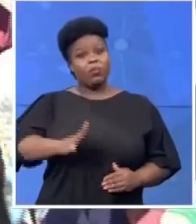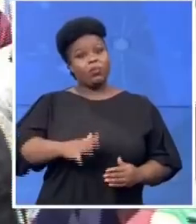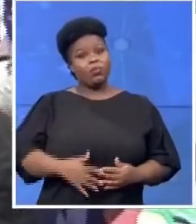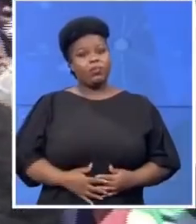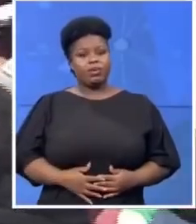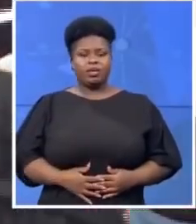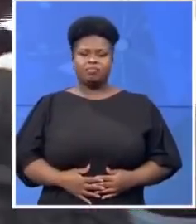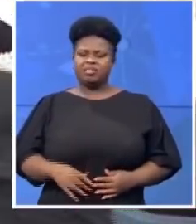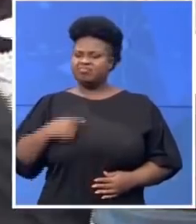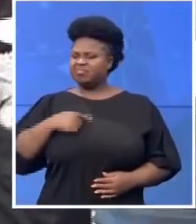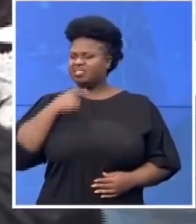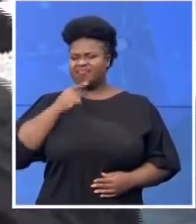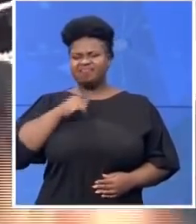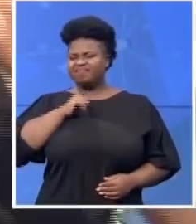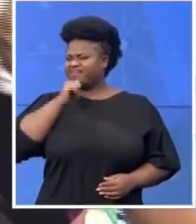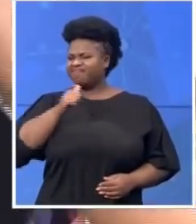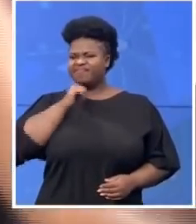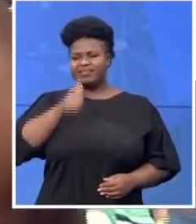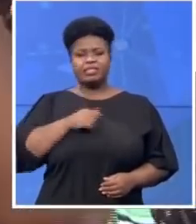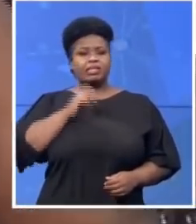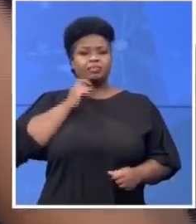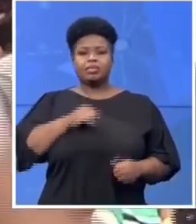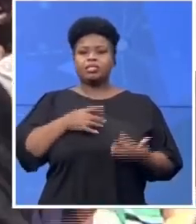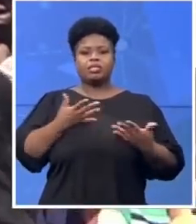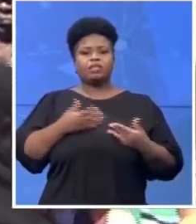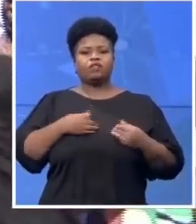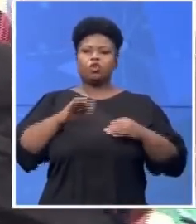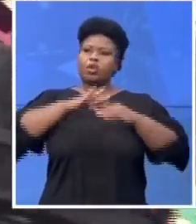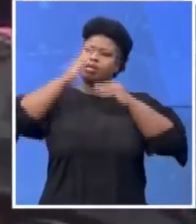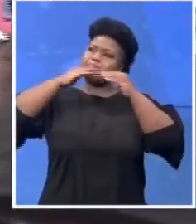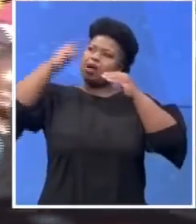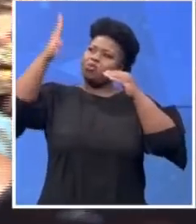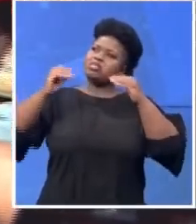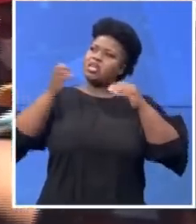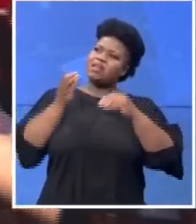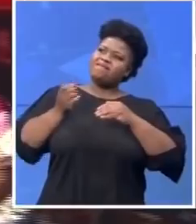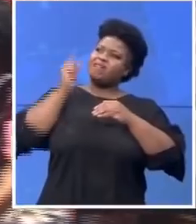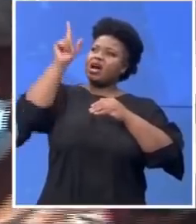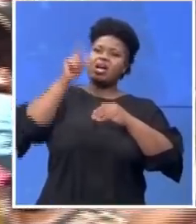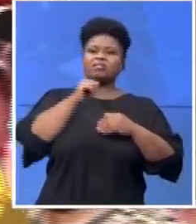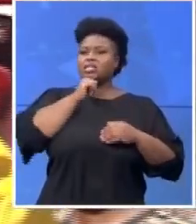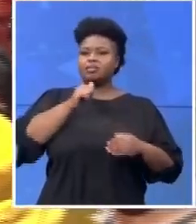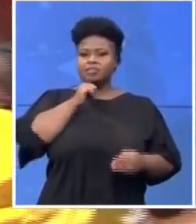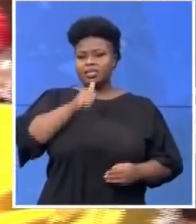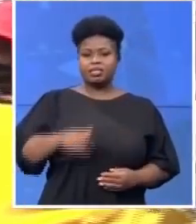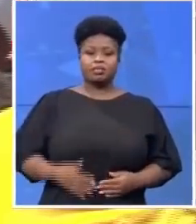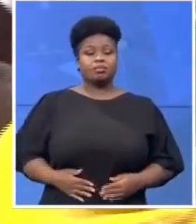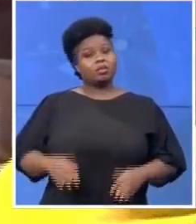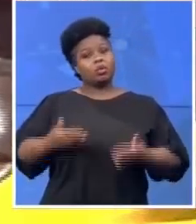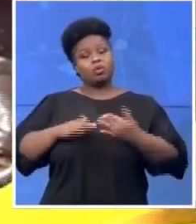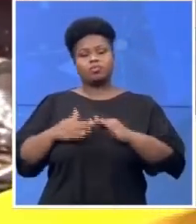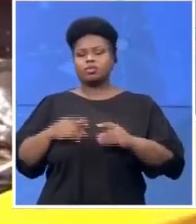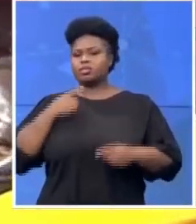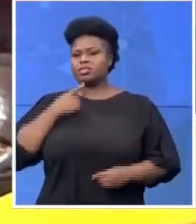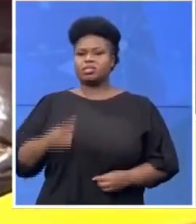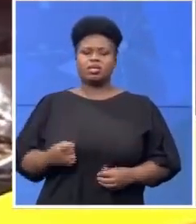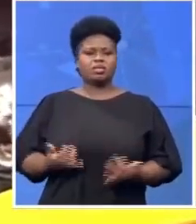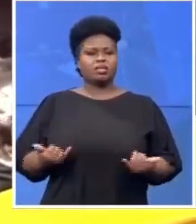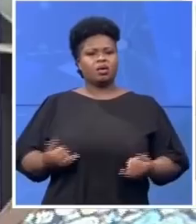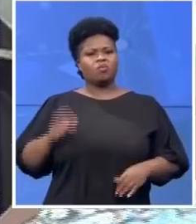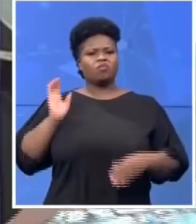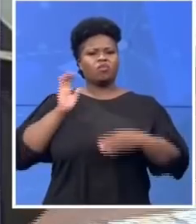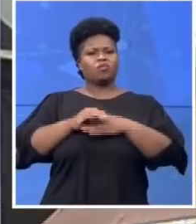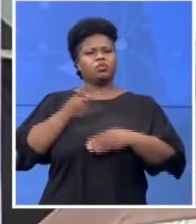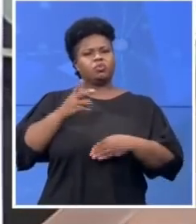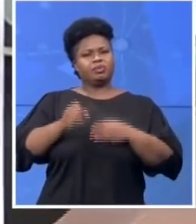on a mountain. The community says it's been a protracted wait for over 20 years for roofs over their heads.